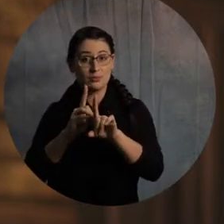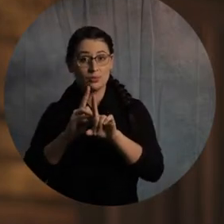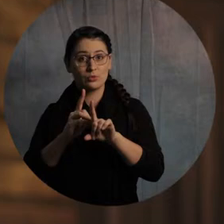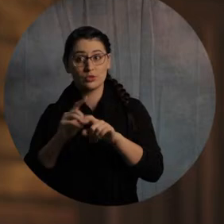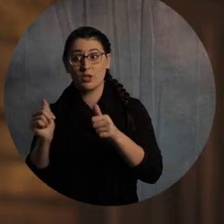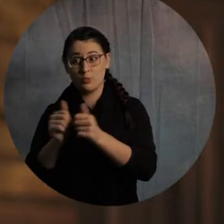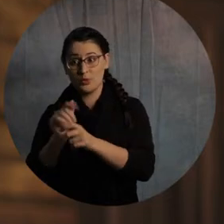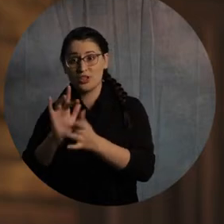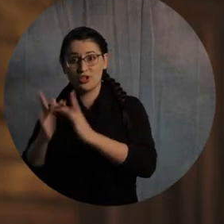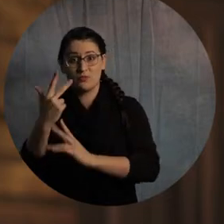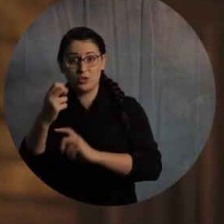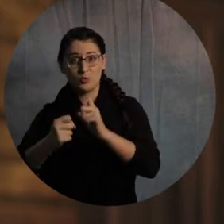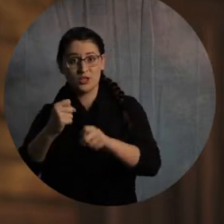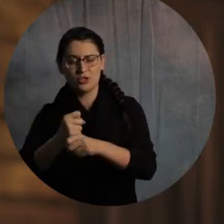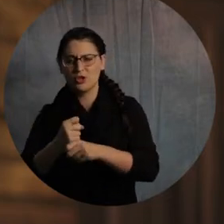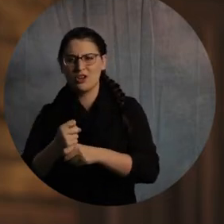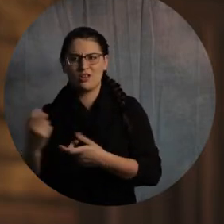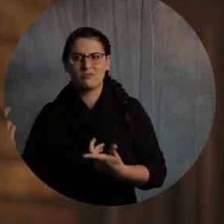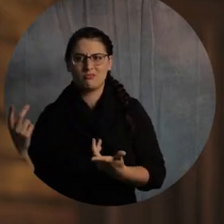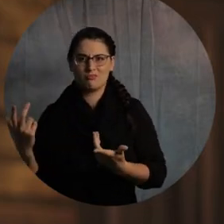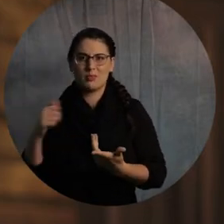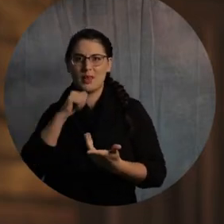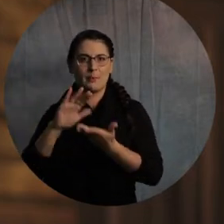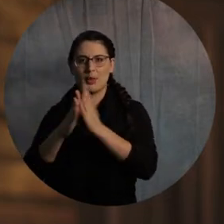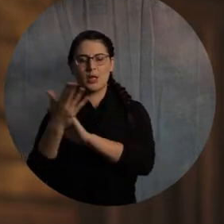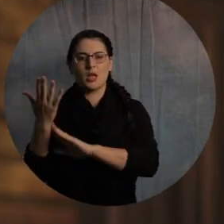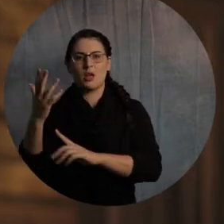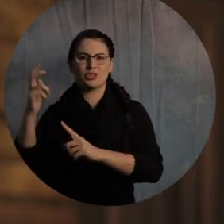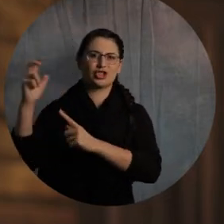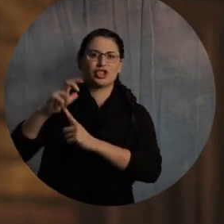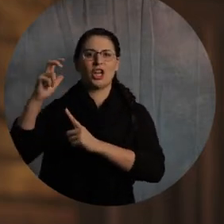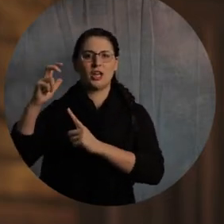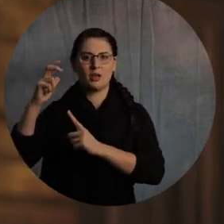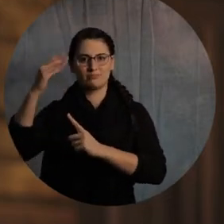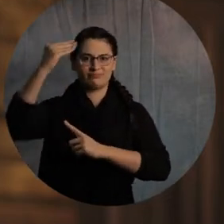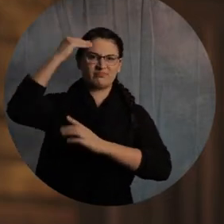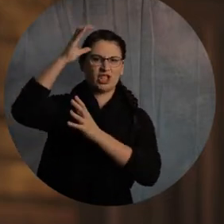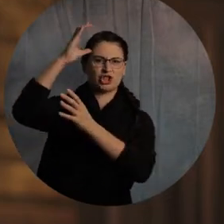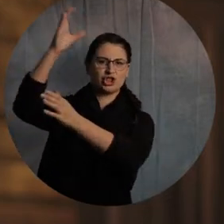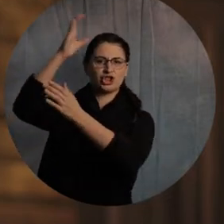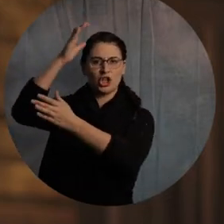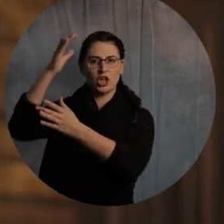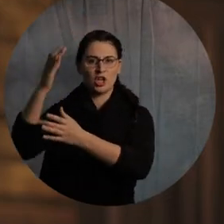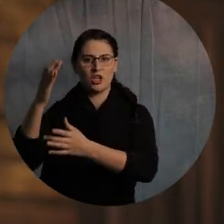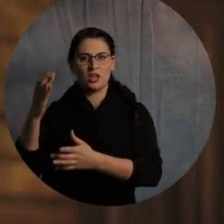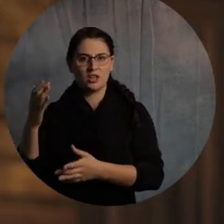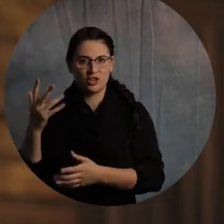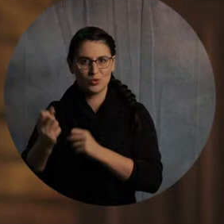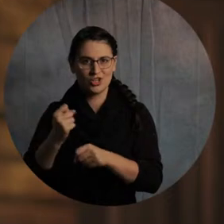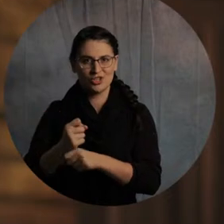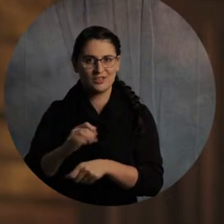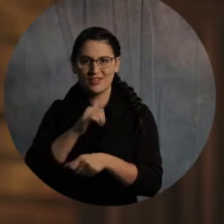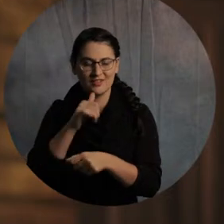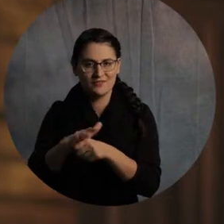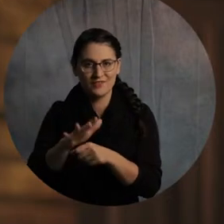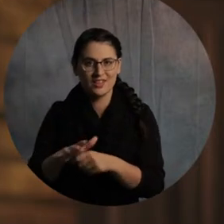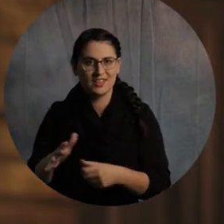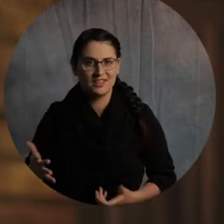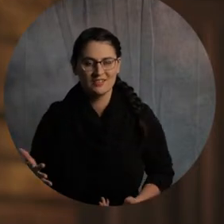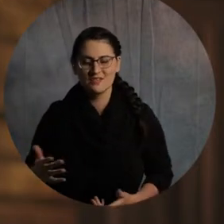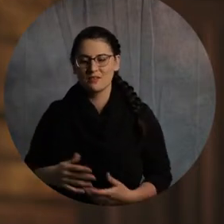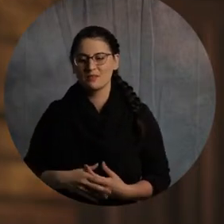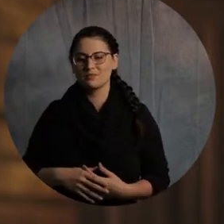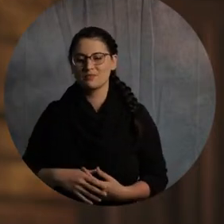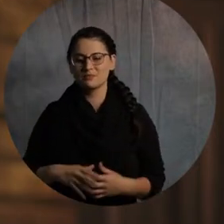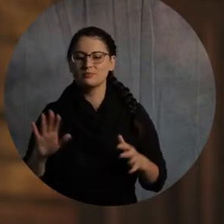what happens when you and your wife, or you're a woman, you and your husband, then start praying over two or three families that